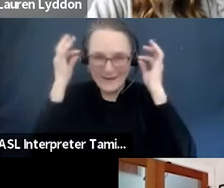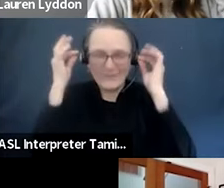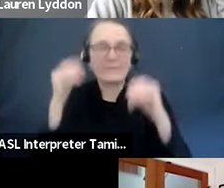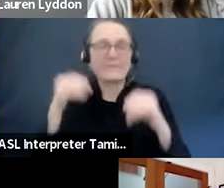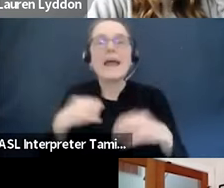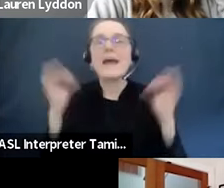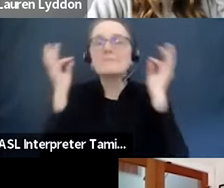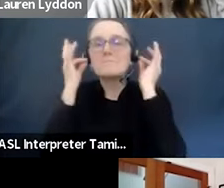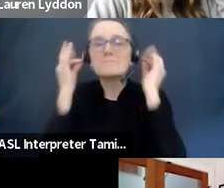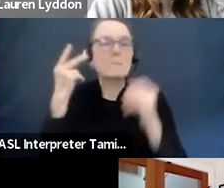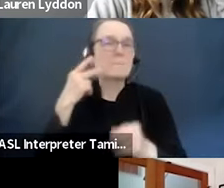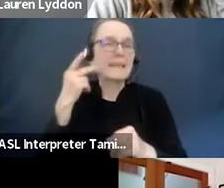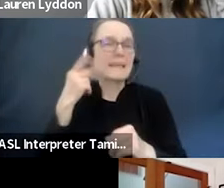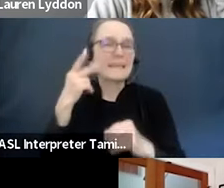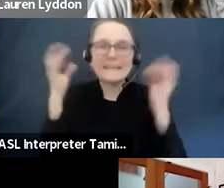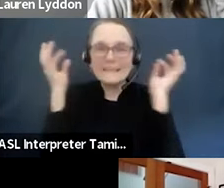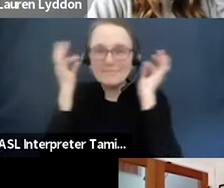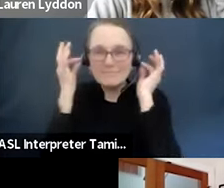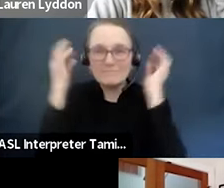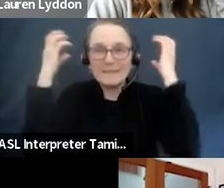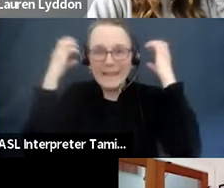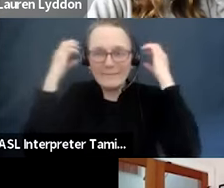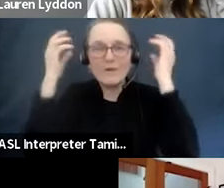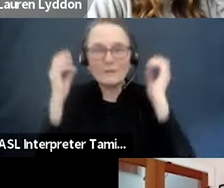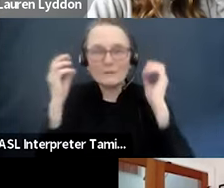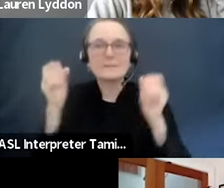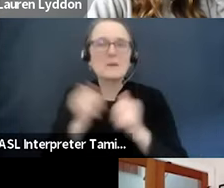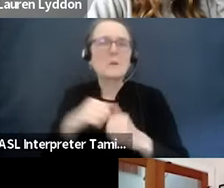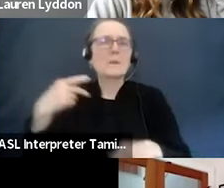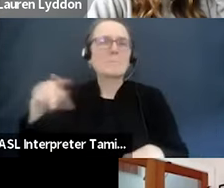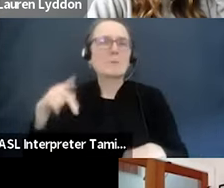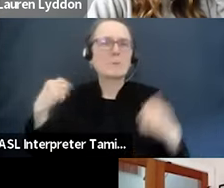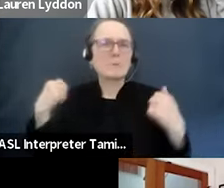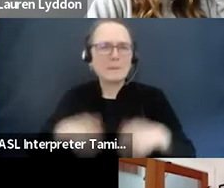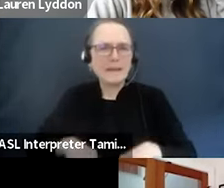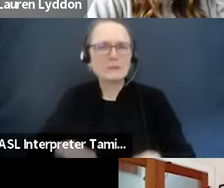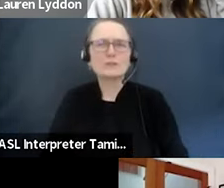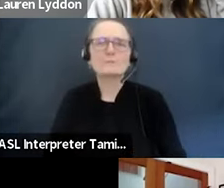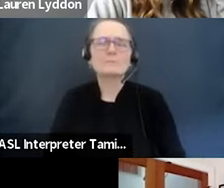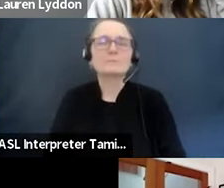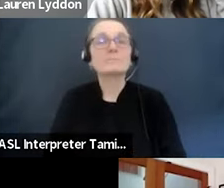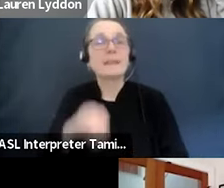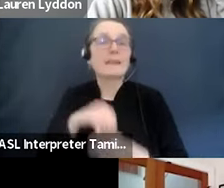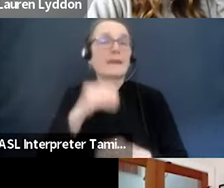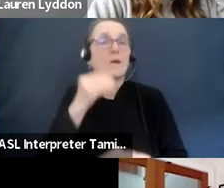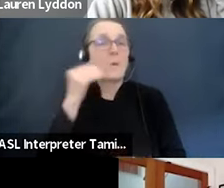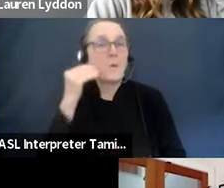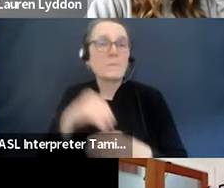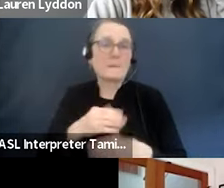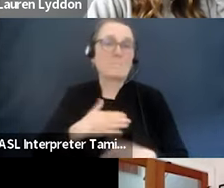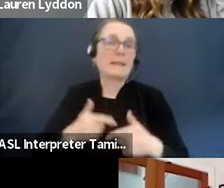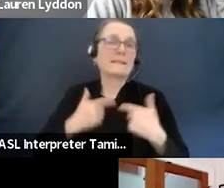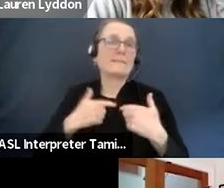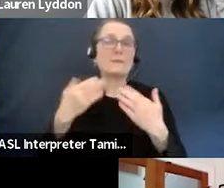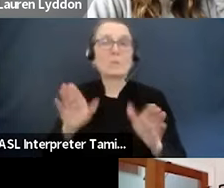a plum blazer with a yellow necklace, and I'm sitting in my living room with a blurred background